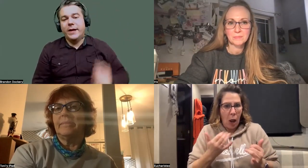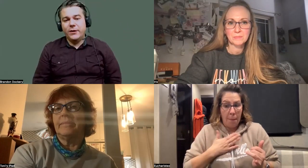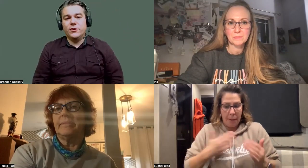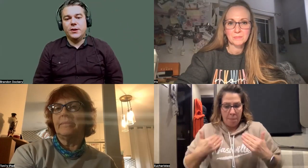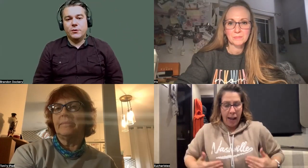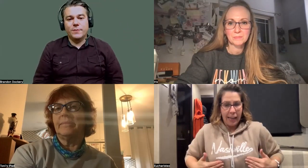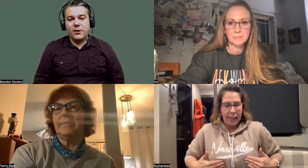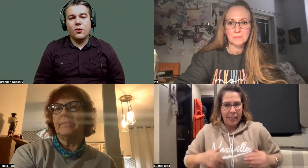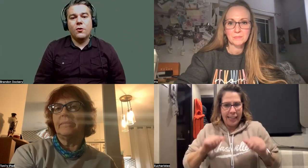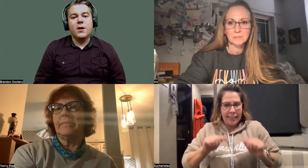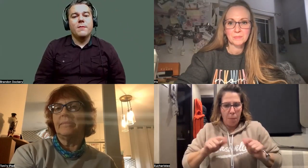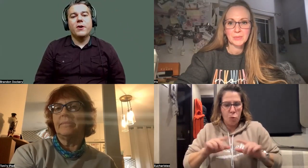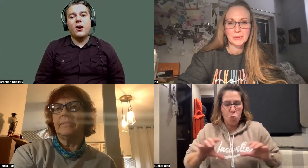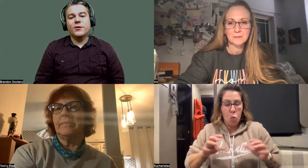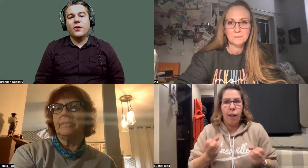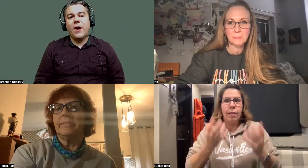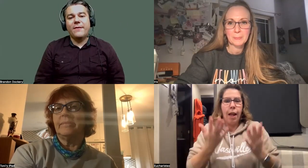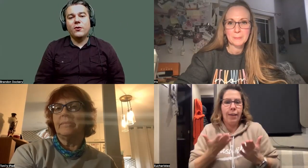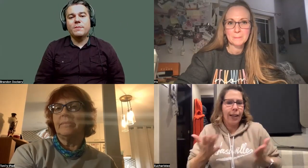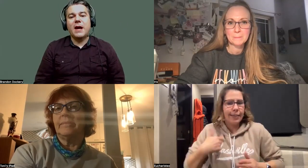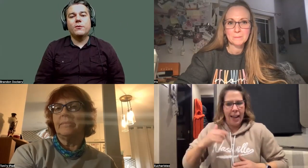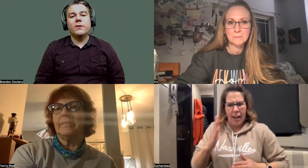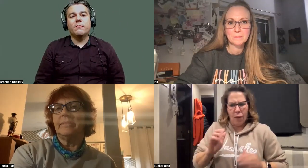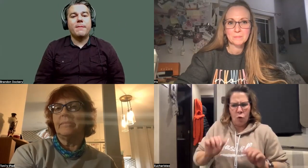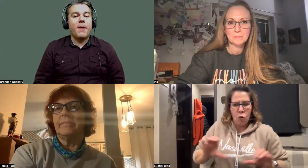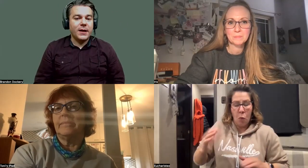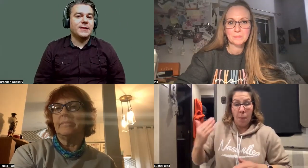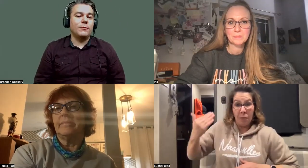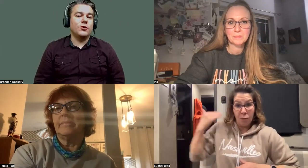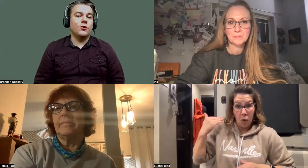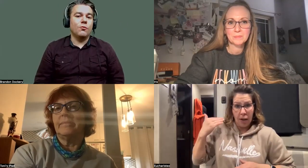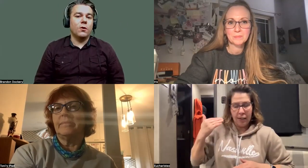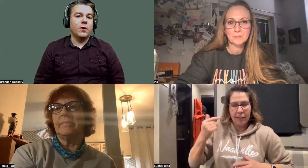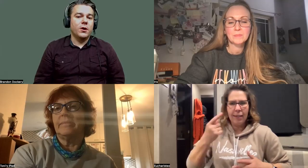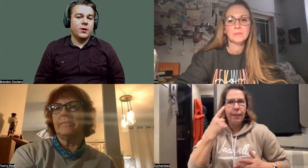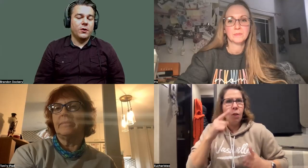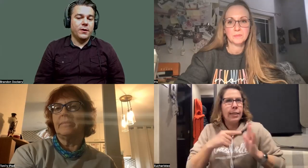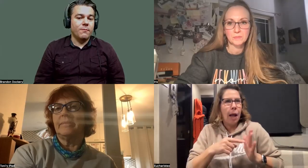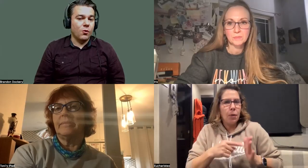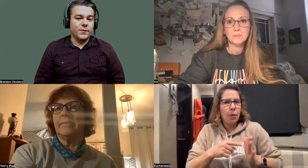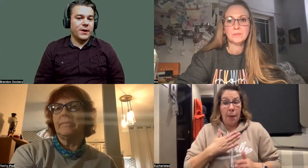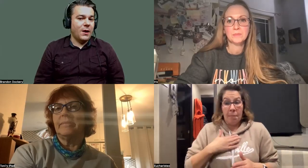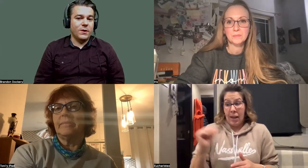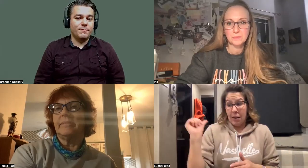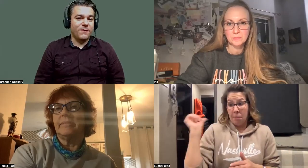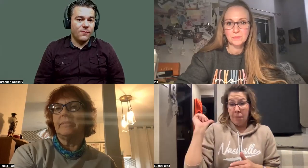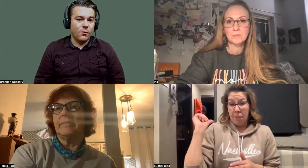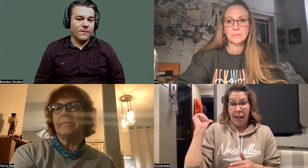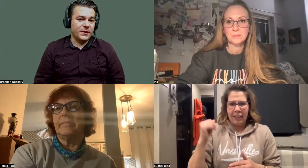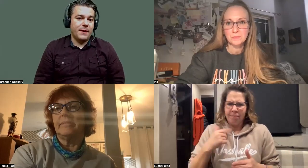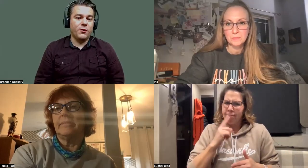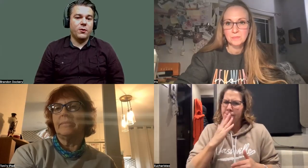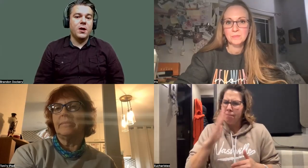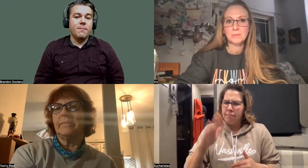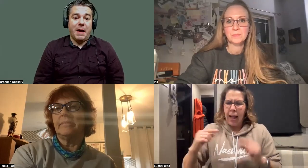have more energy, which is my goal, but also I've noticed my able, my body is able to do more, you know, more than I was before.